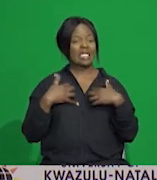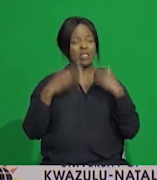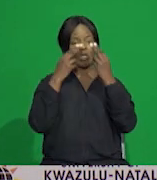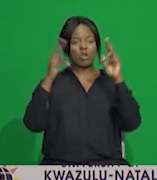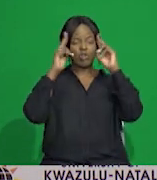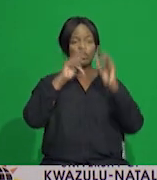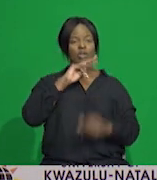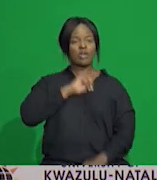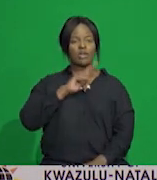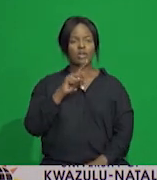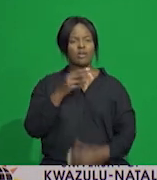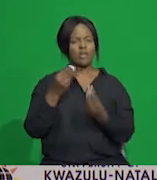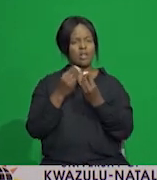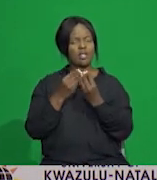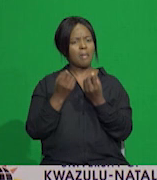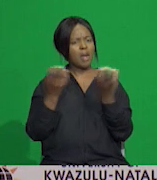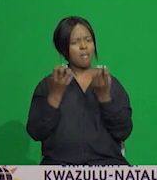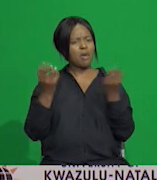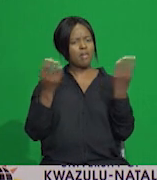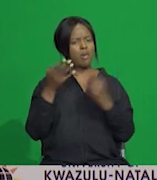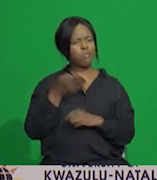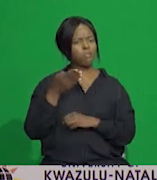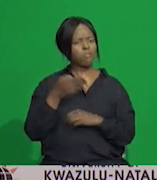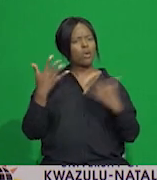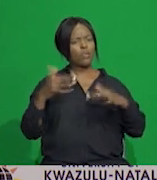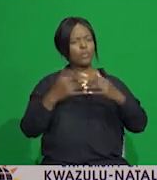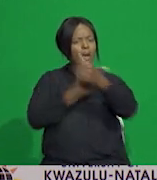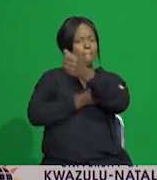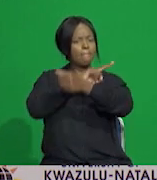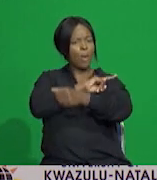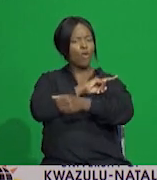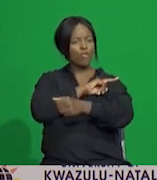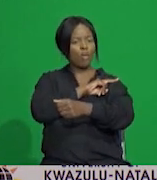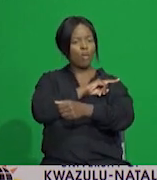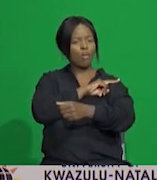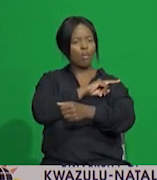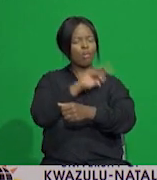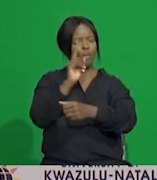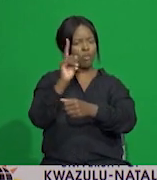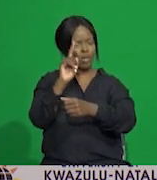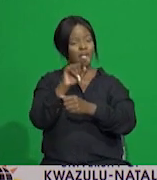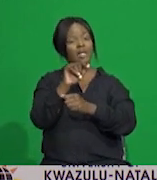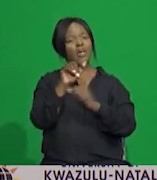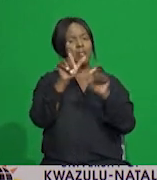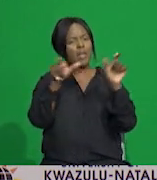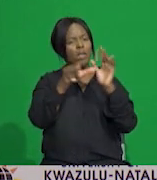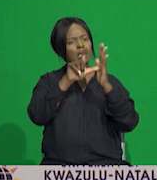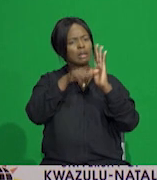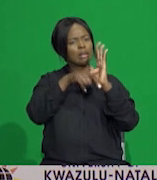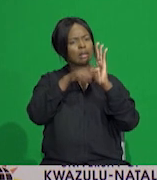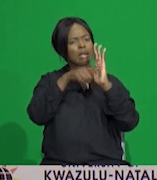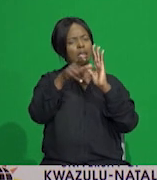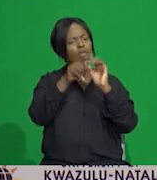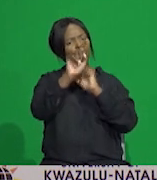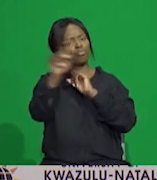a lot that can be drawn on, which is really powerful, especially our instructional designers who are there in all of the different